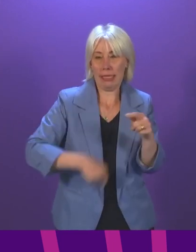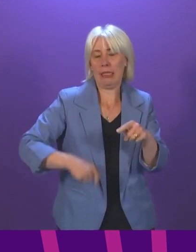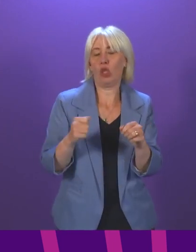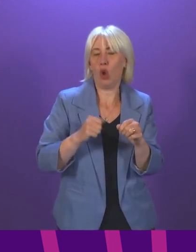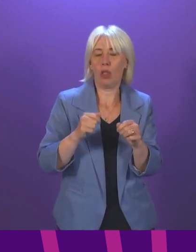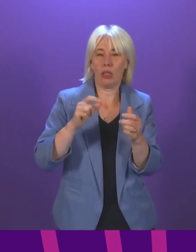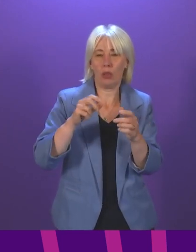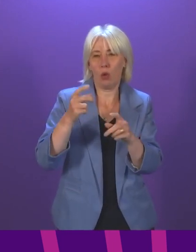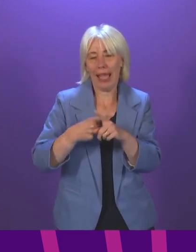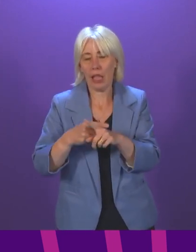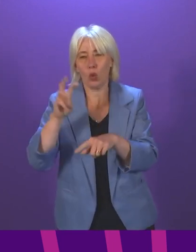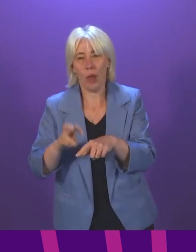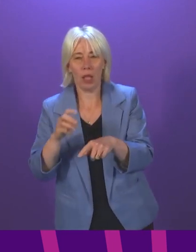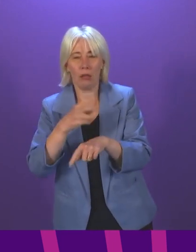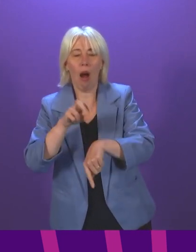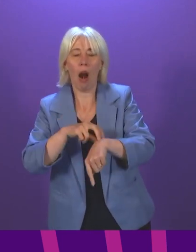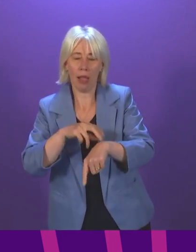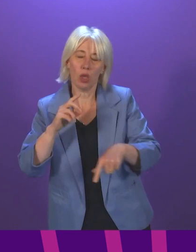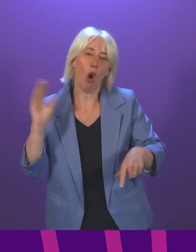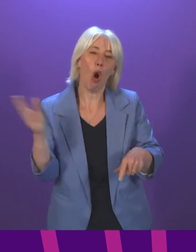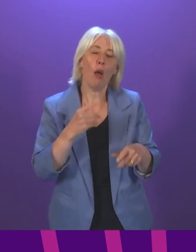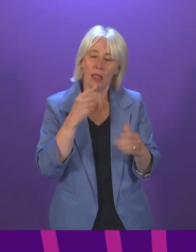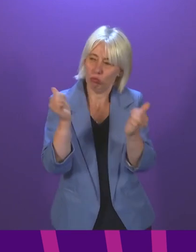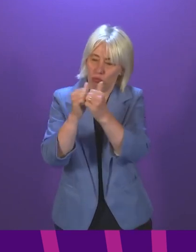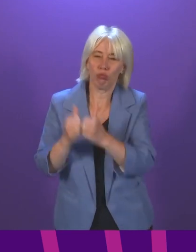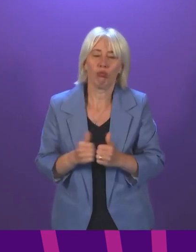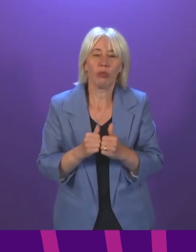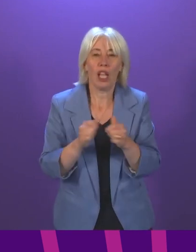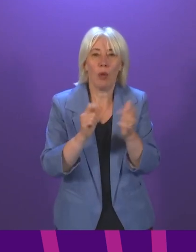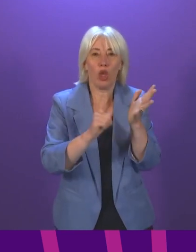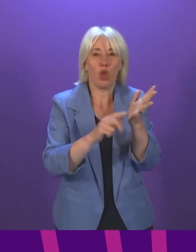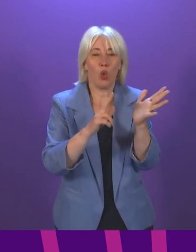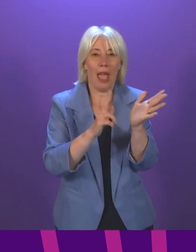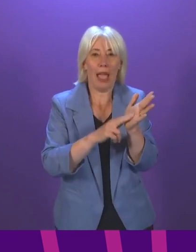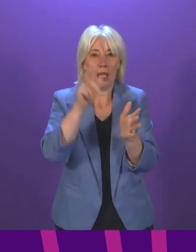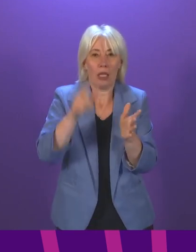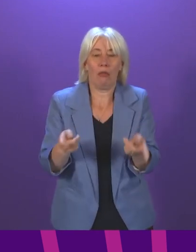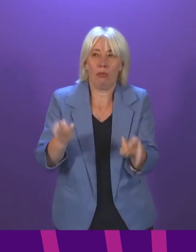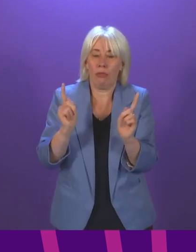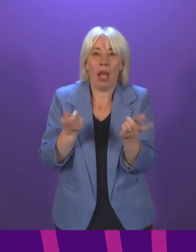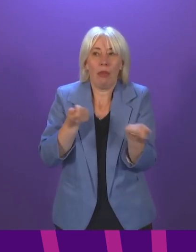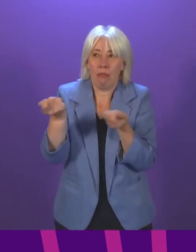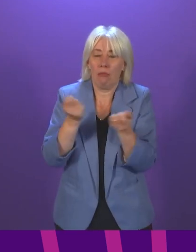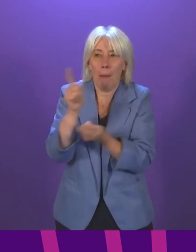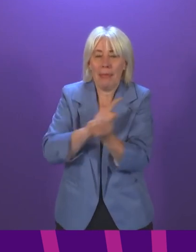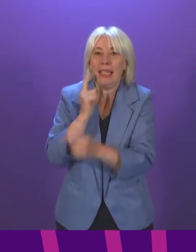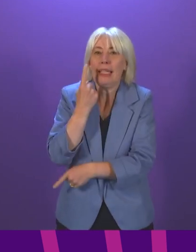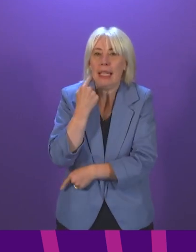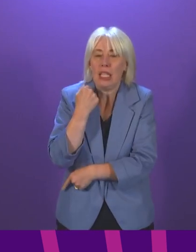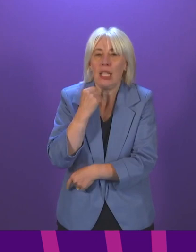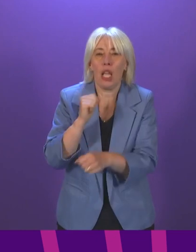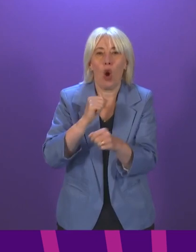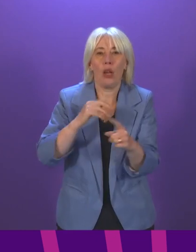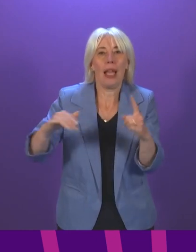had a meeting yesterday with the United Nations Executive Director on Climate Change to consider some of the broader